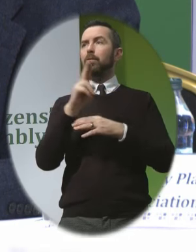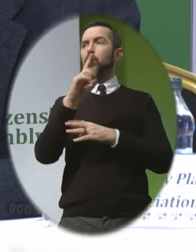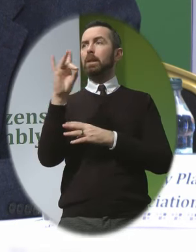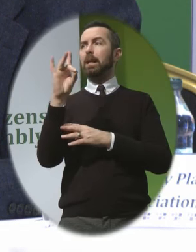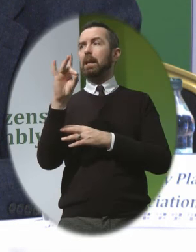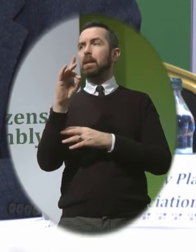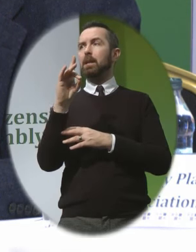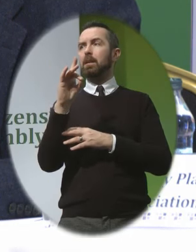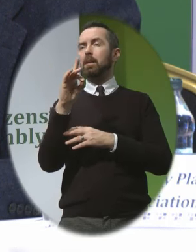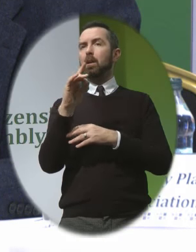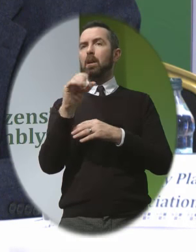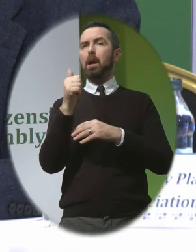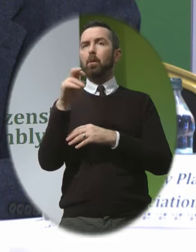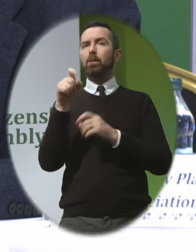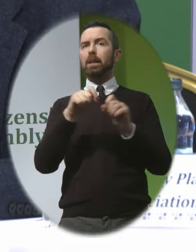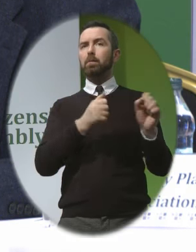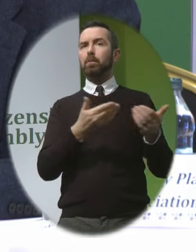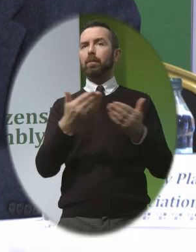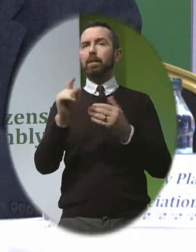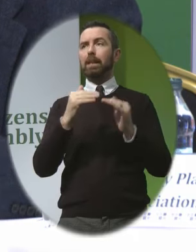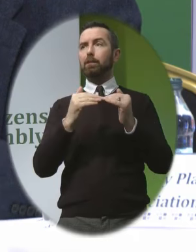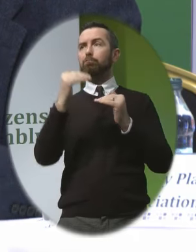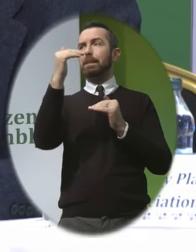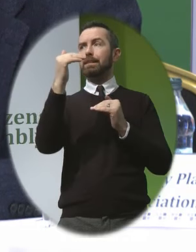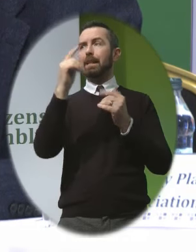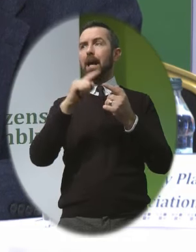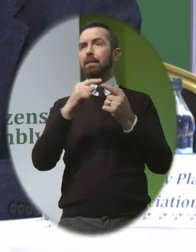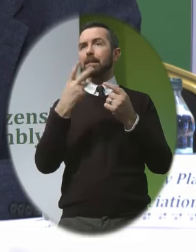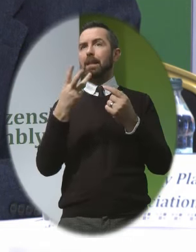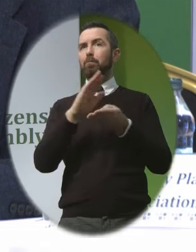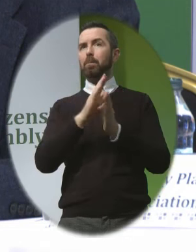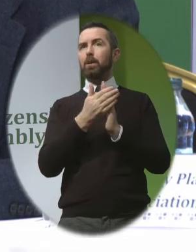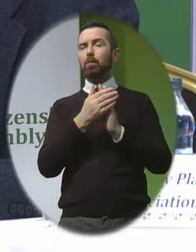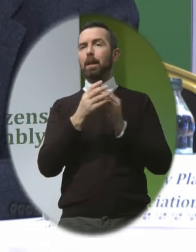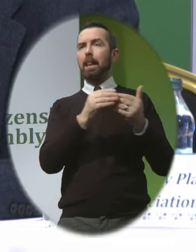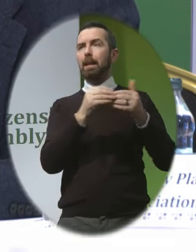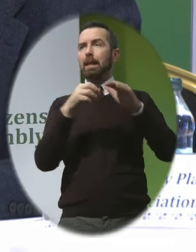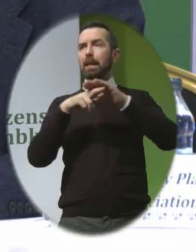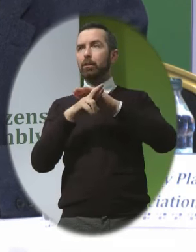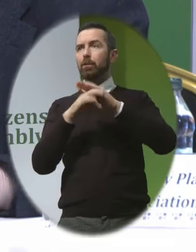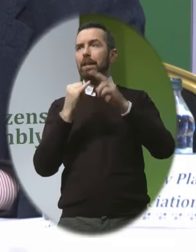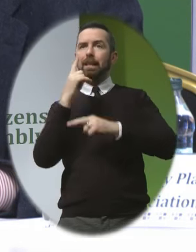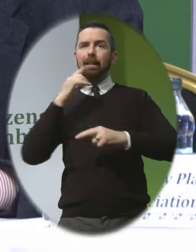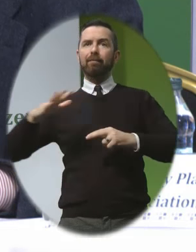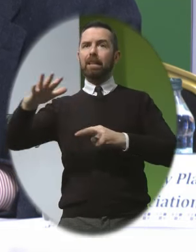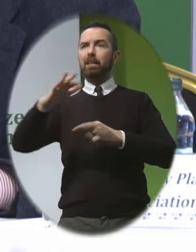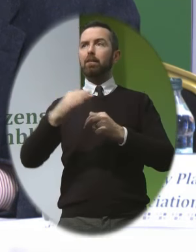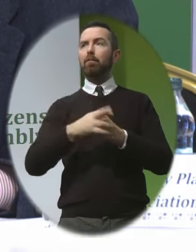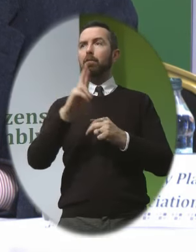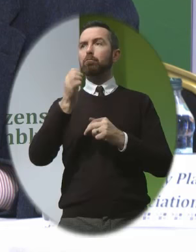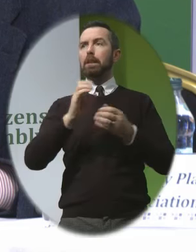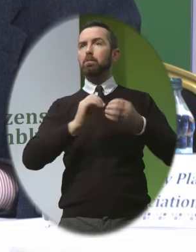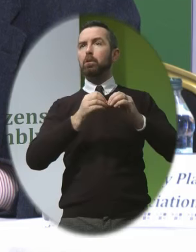And to become thought leaders in the field of reproductive and